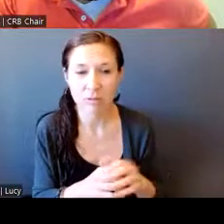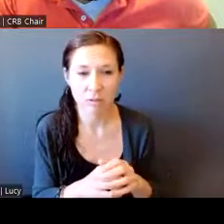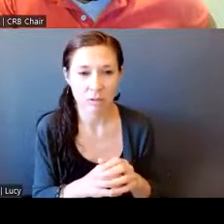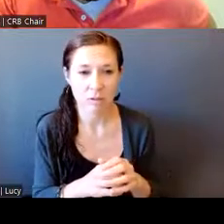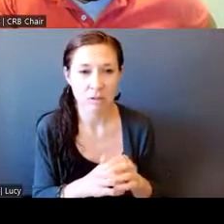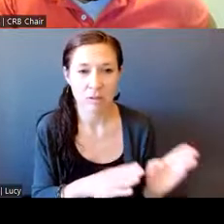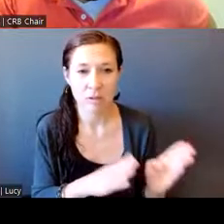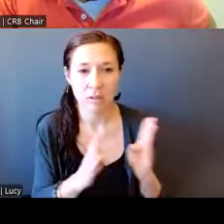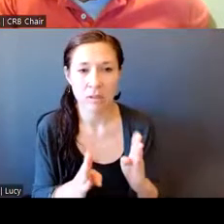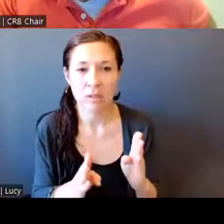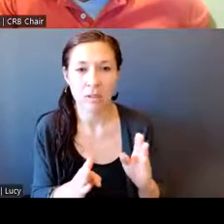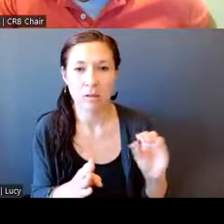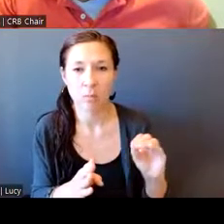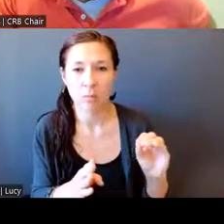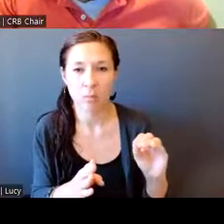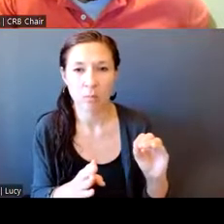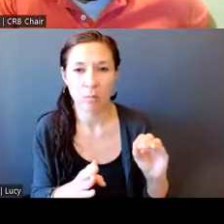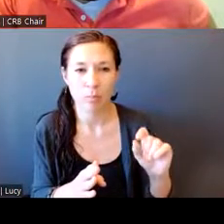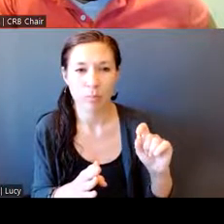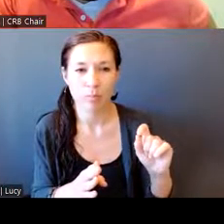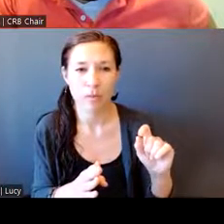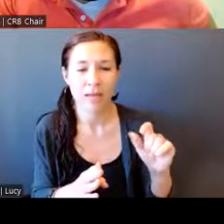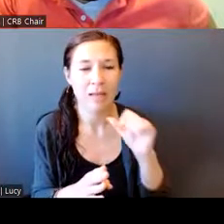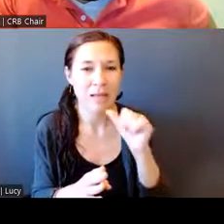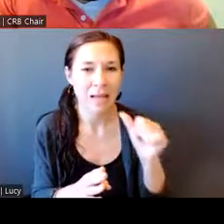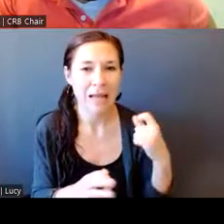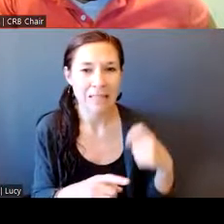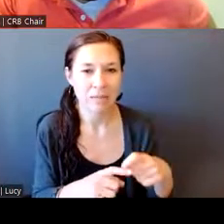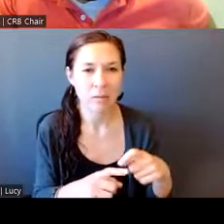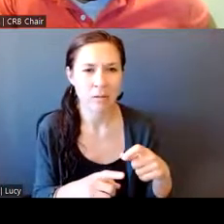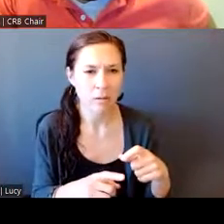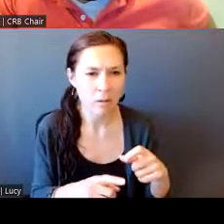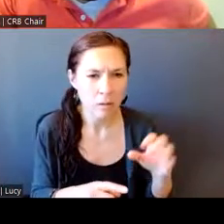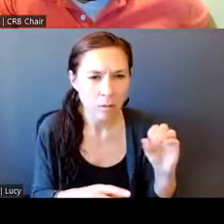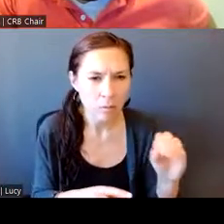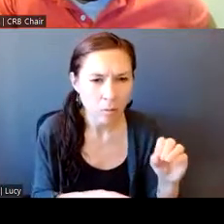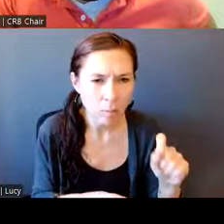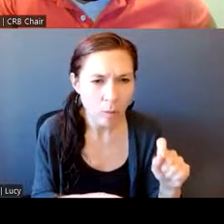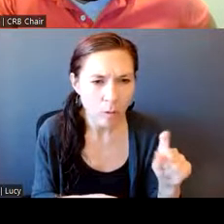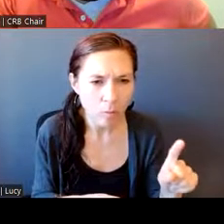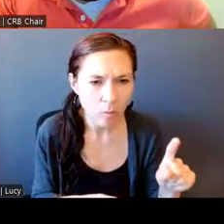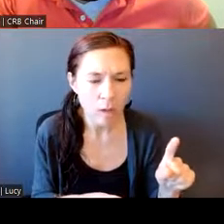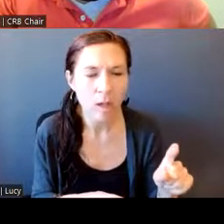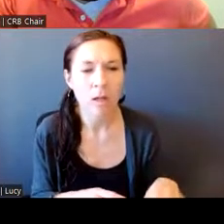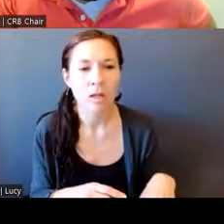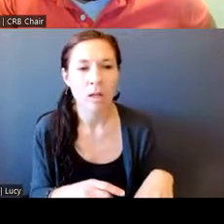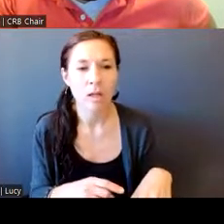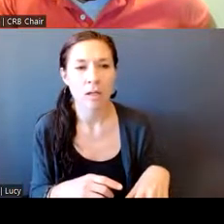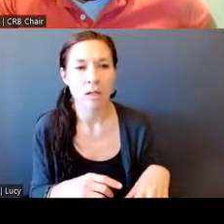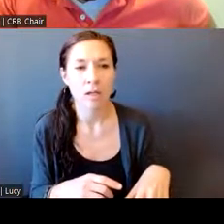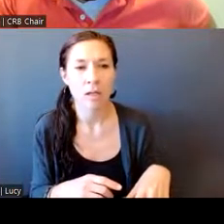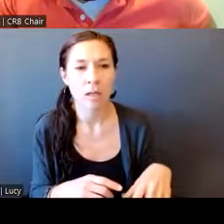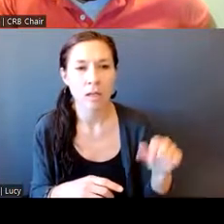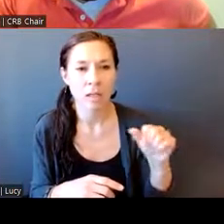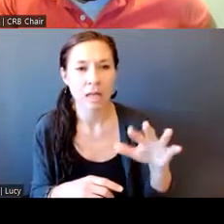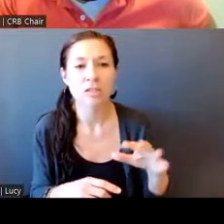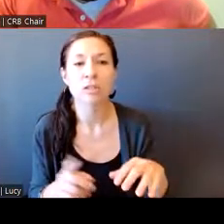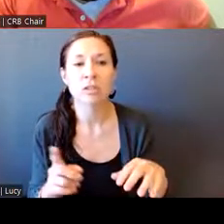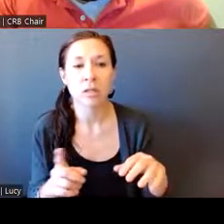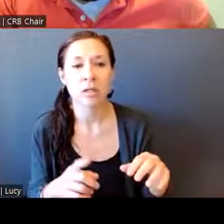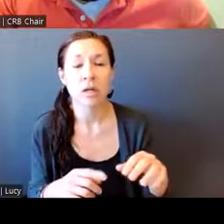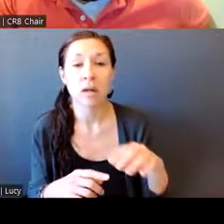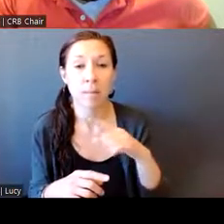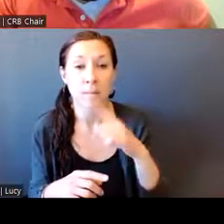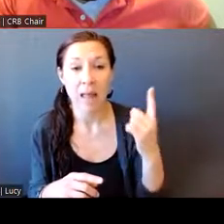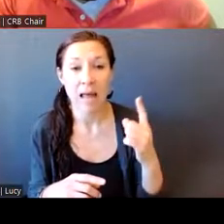0.1 were Asian. Black Hispanic were 6%. Black, not Hispanic were 26%.